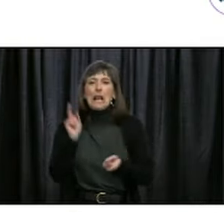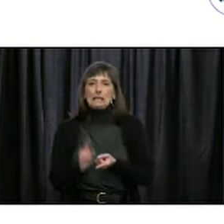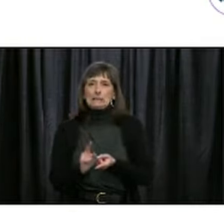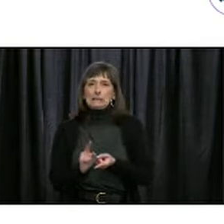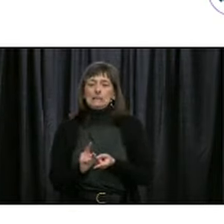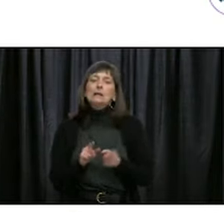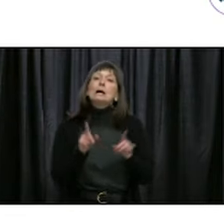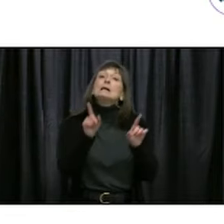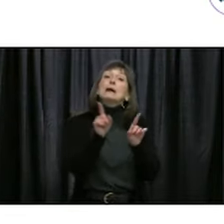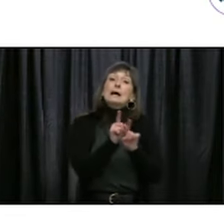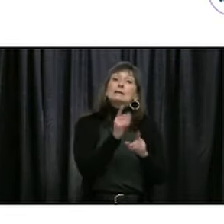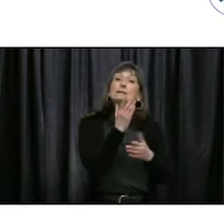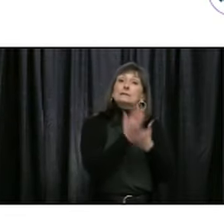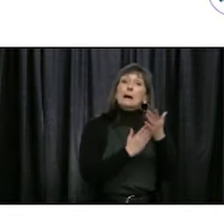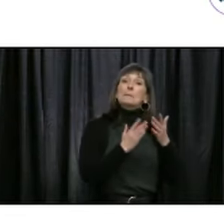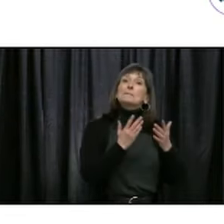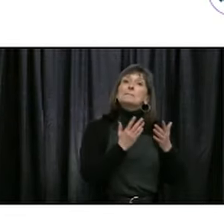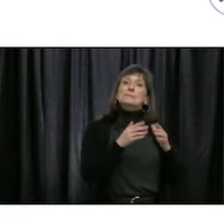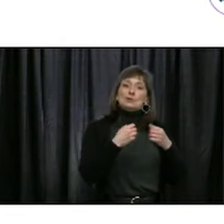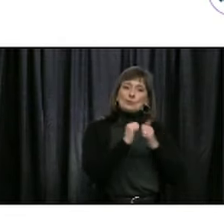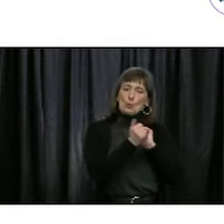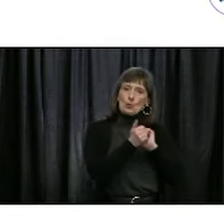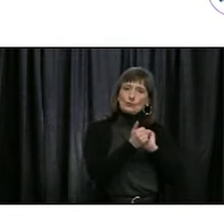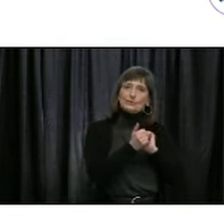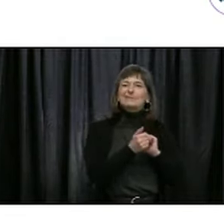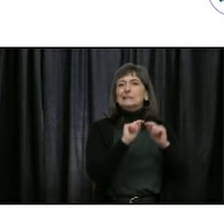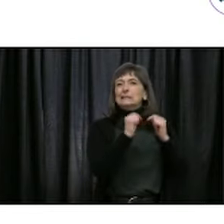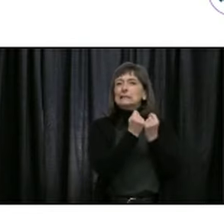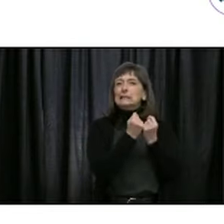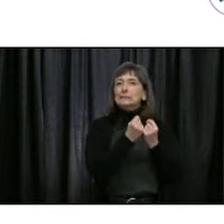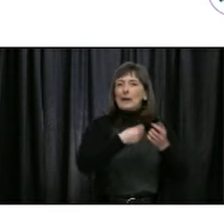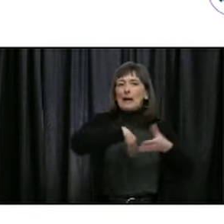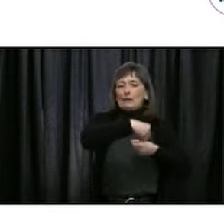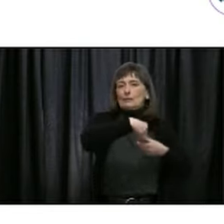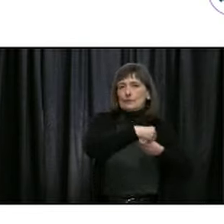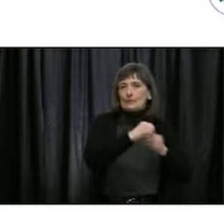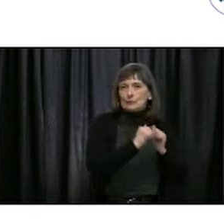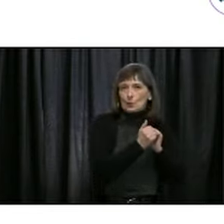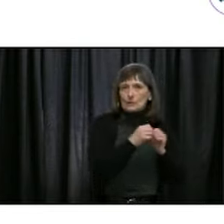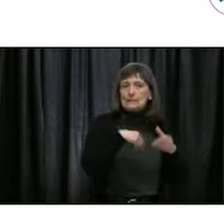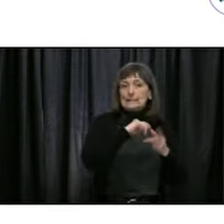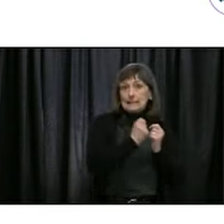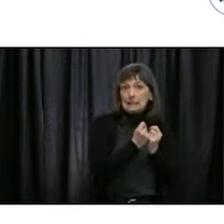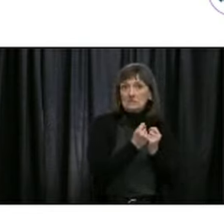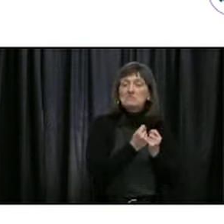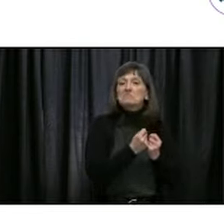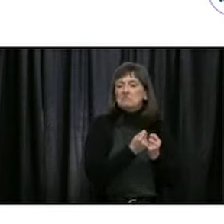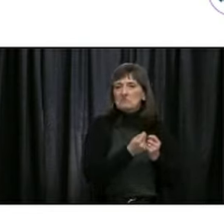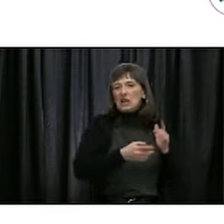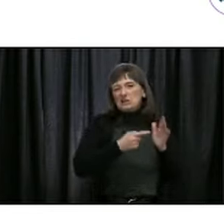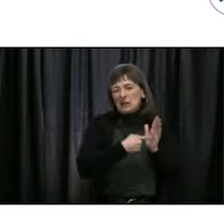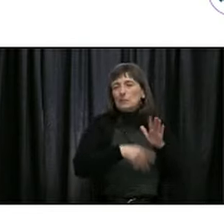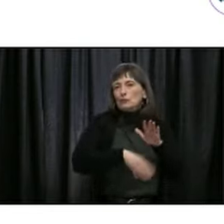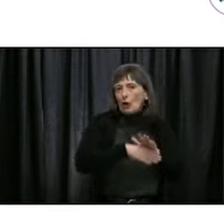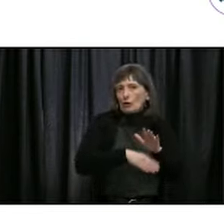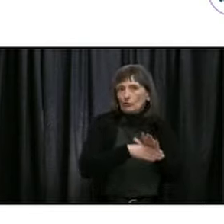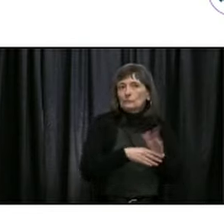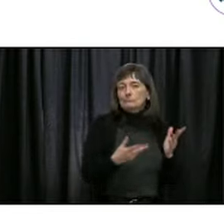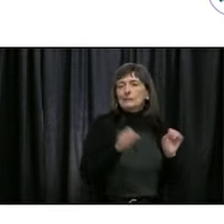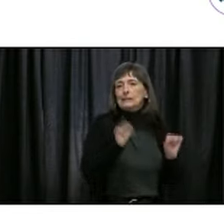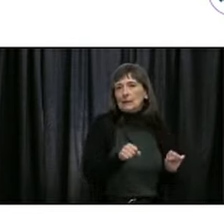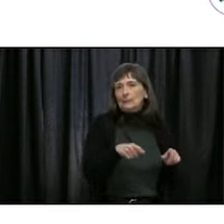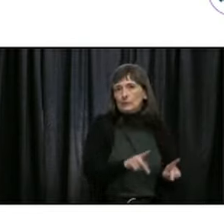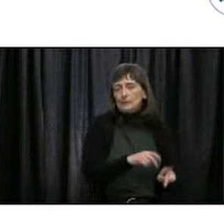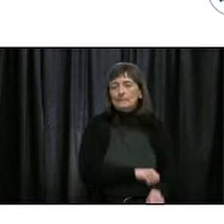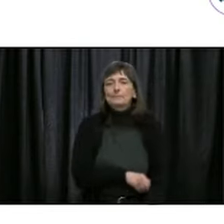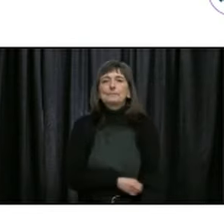recreational activities such as team field sports may be able to resume. And once again, we will only move to the next alert level once